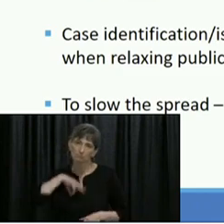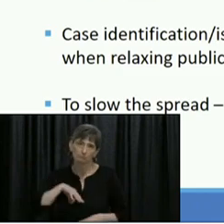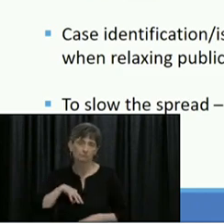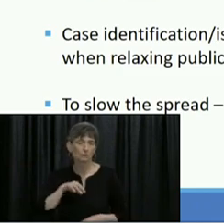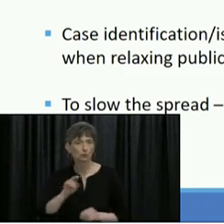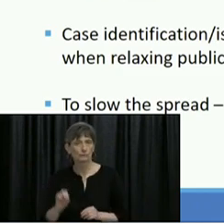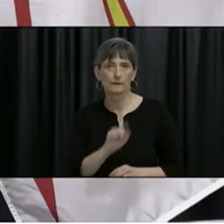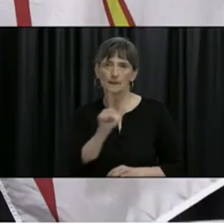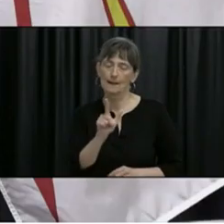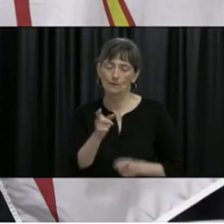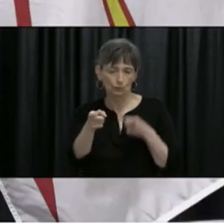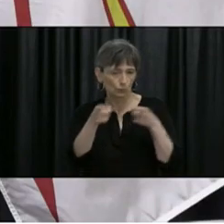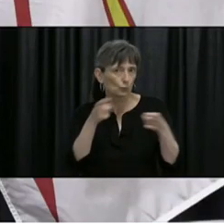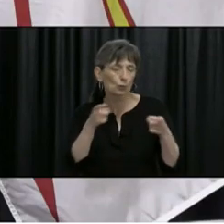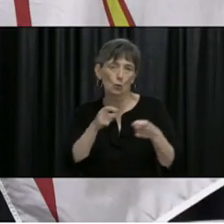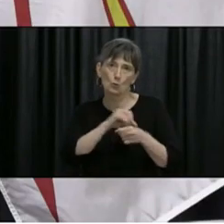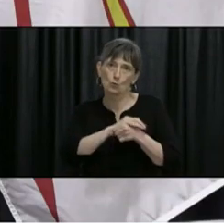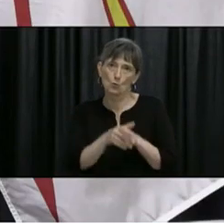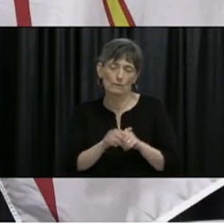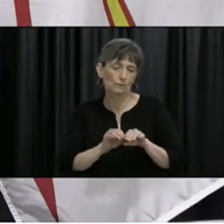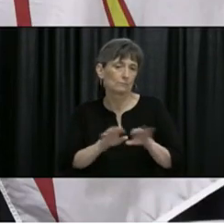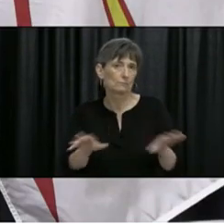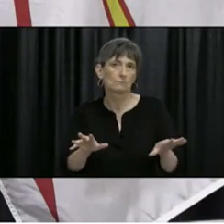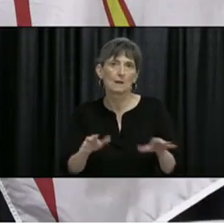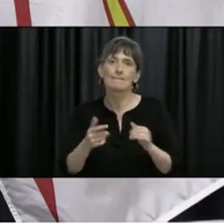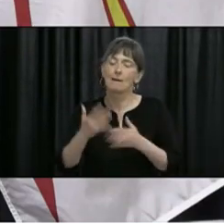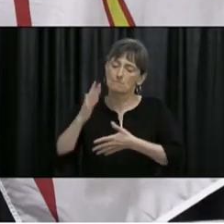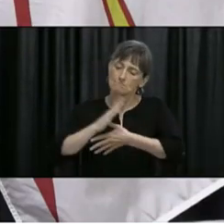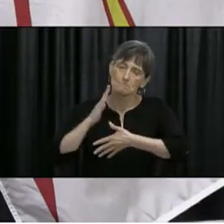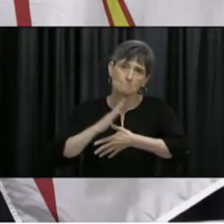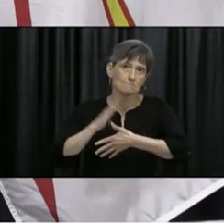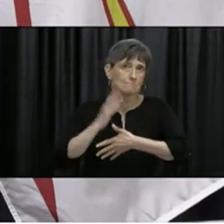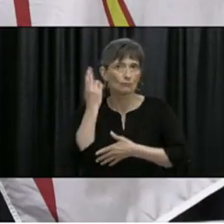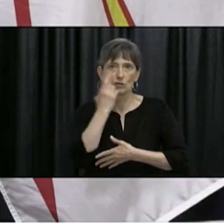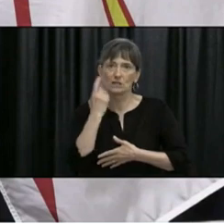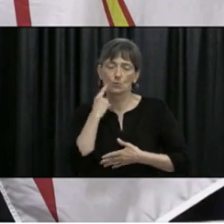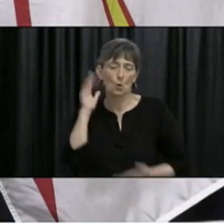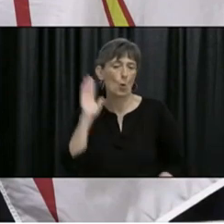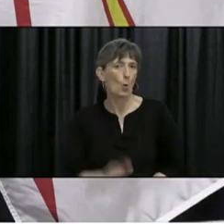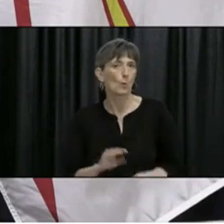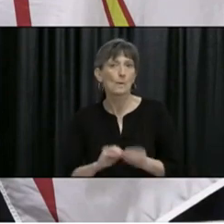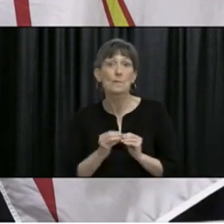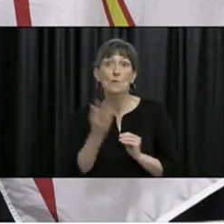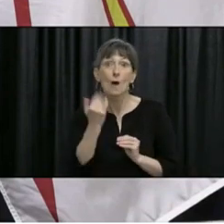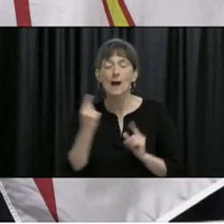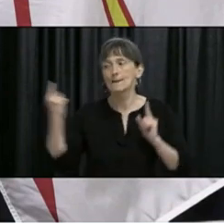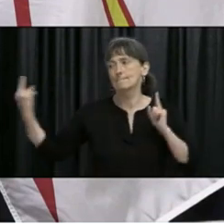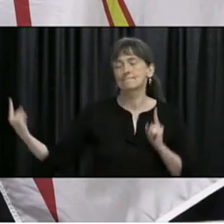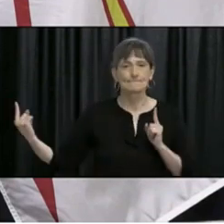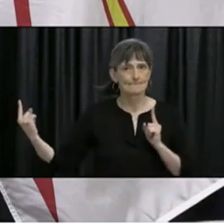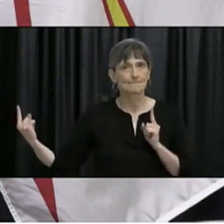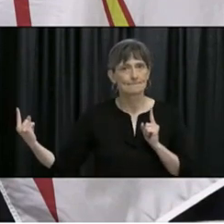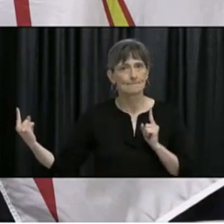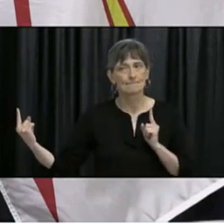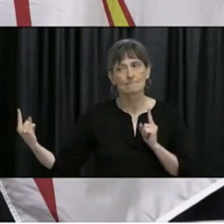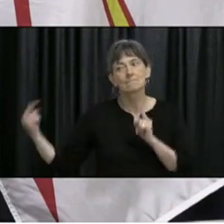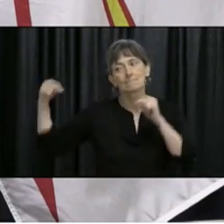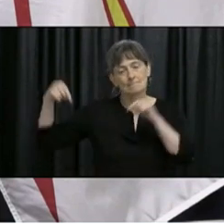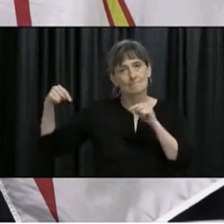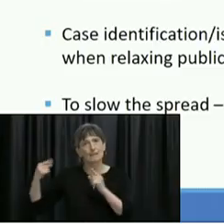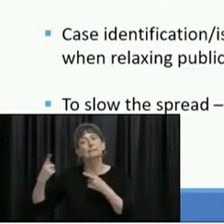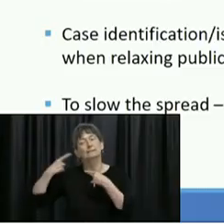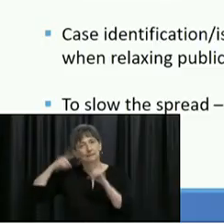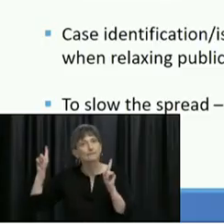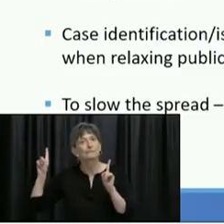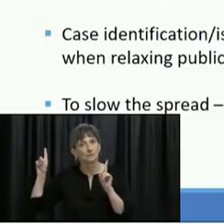important factor, I think, in allowing us to have a really low number of cases. The number of